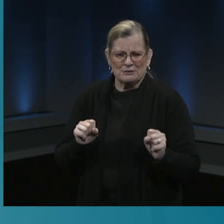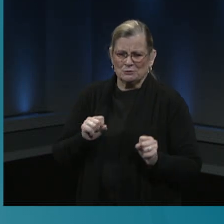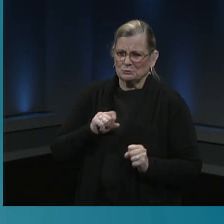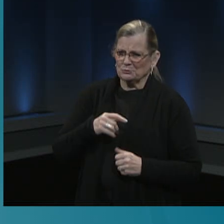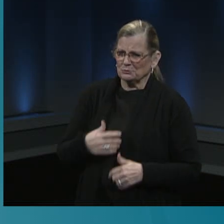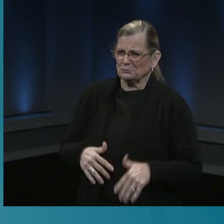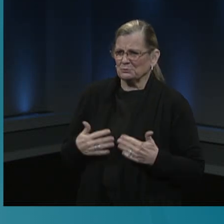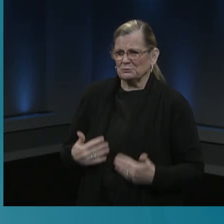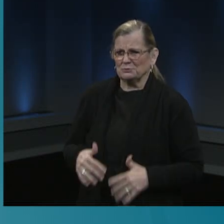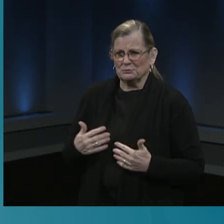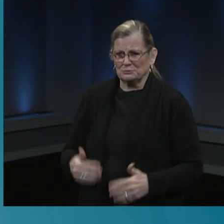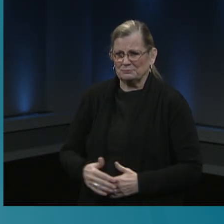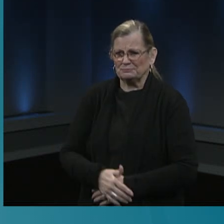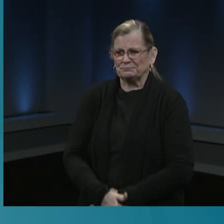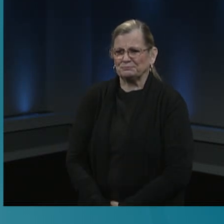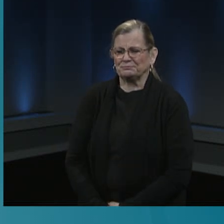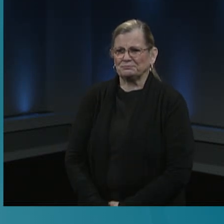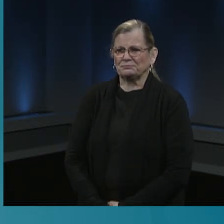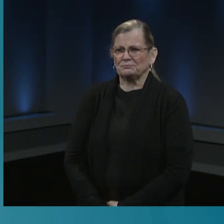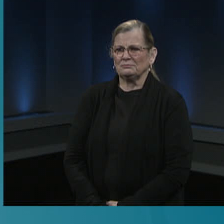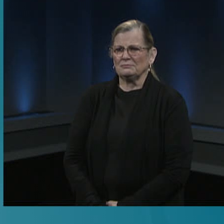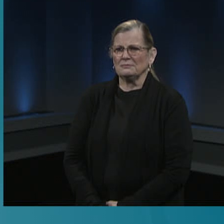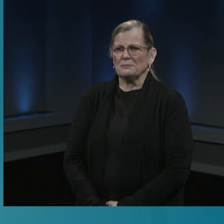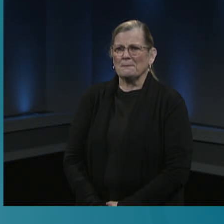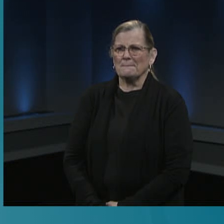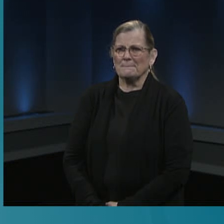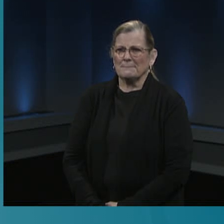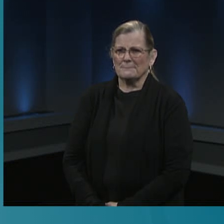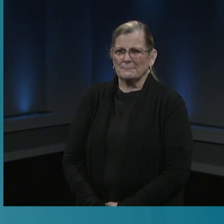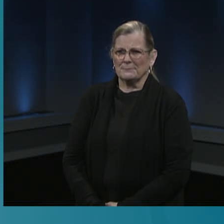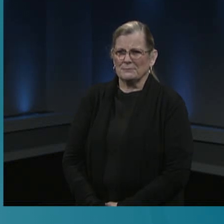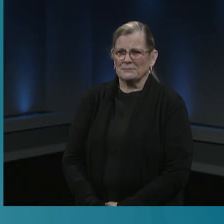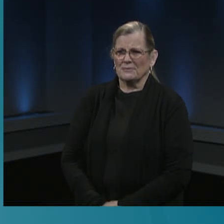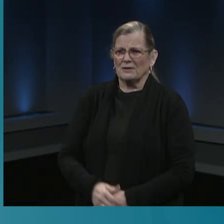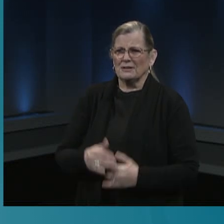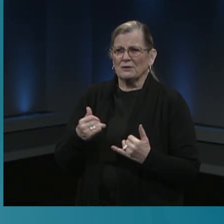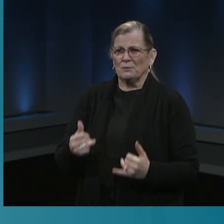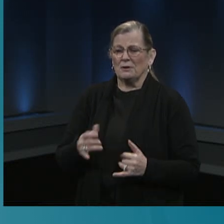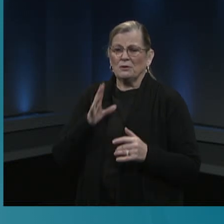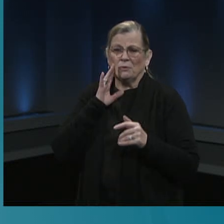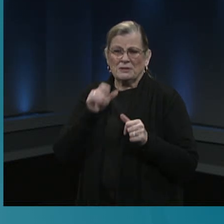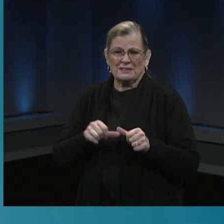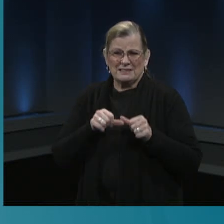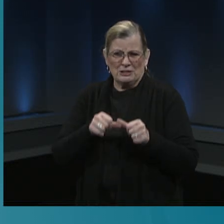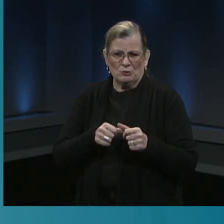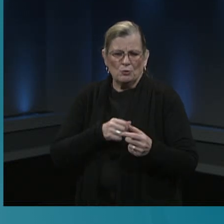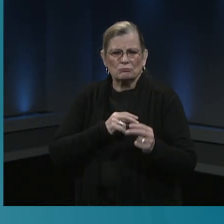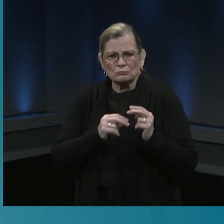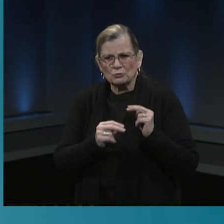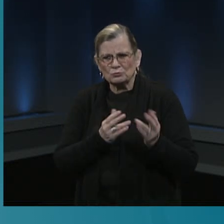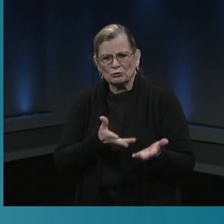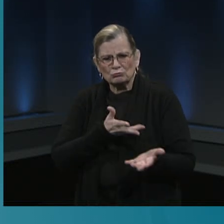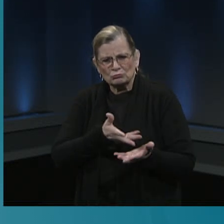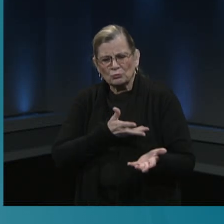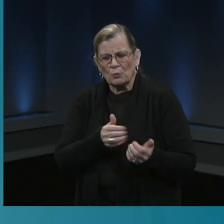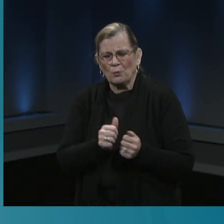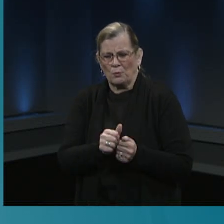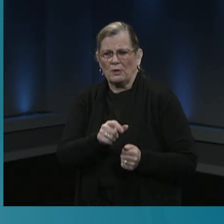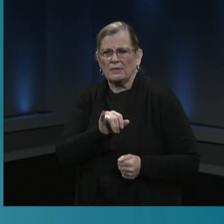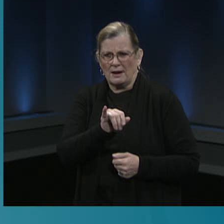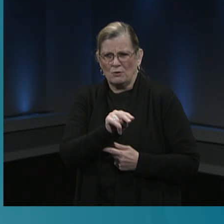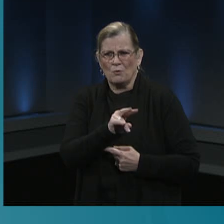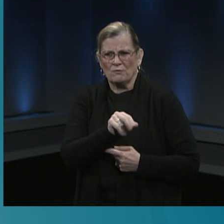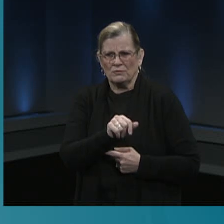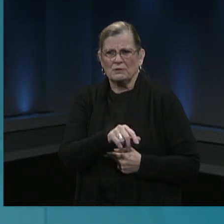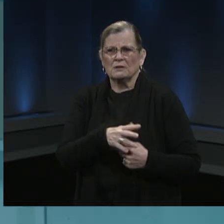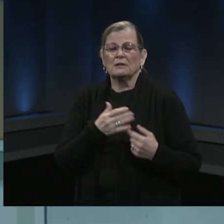workforces here in the Fairfax County region. We're going to continue to work together with them to make sure the vaccine can be received